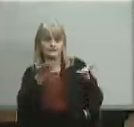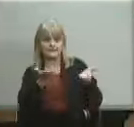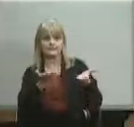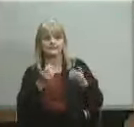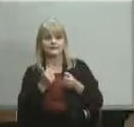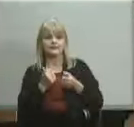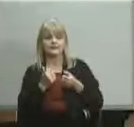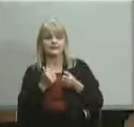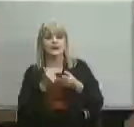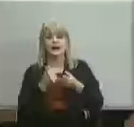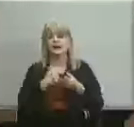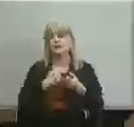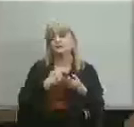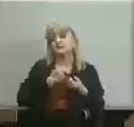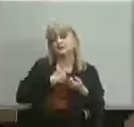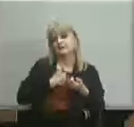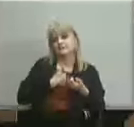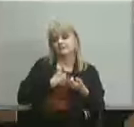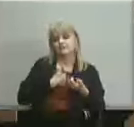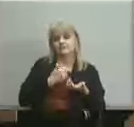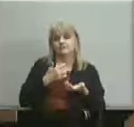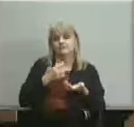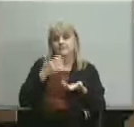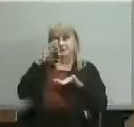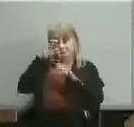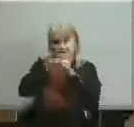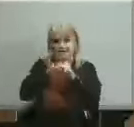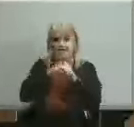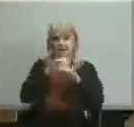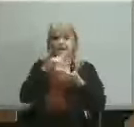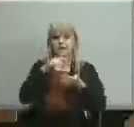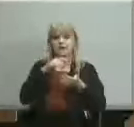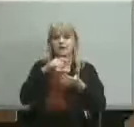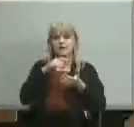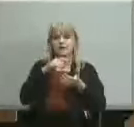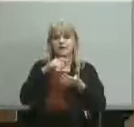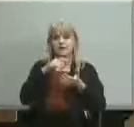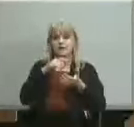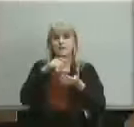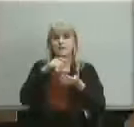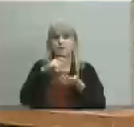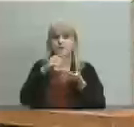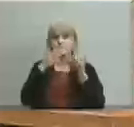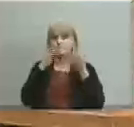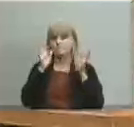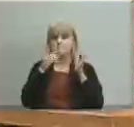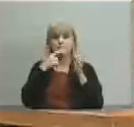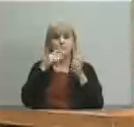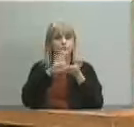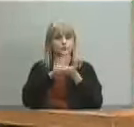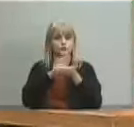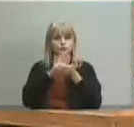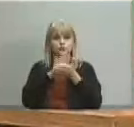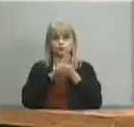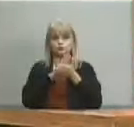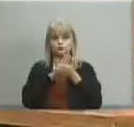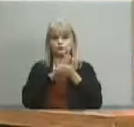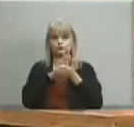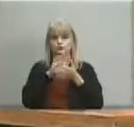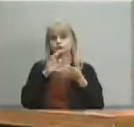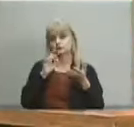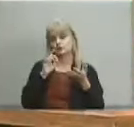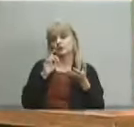you know i just believe that public schools are a rising tide that should lift all boats and when we look at any of the